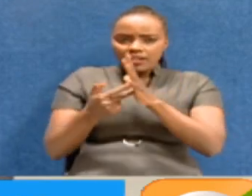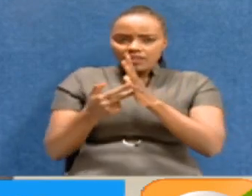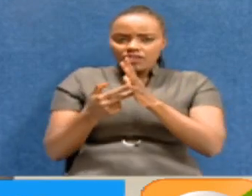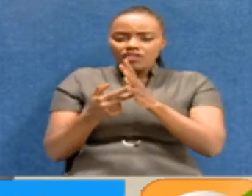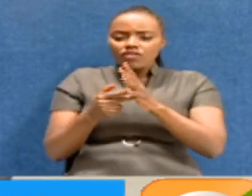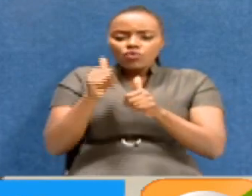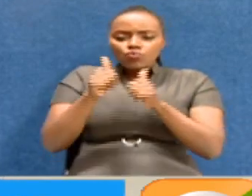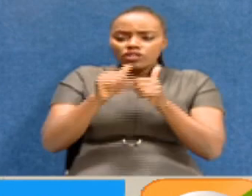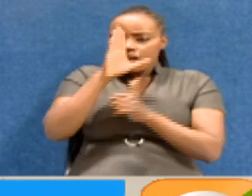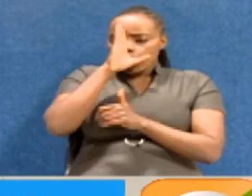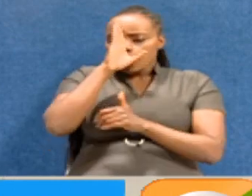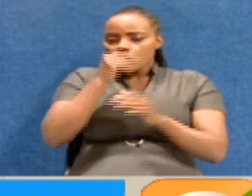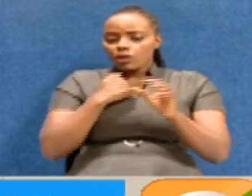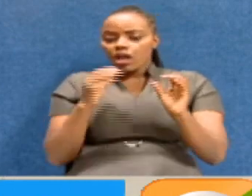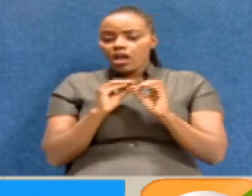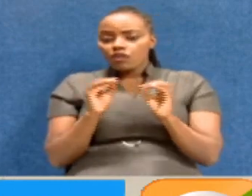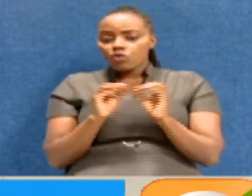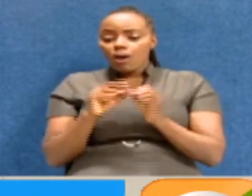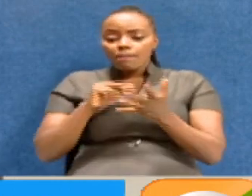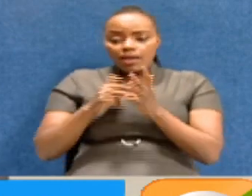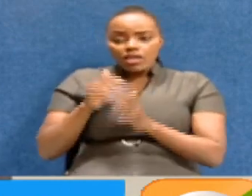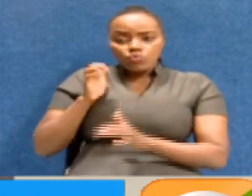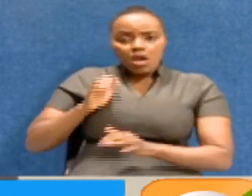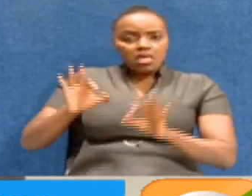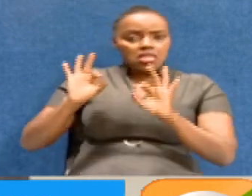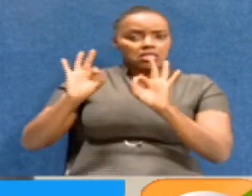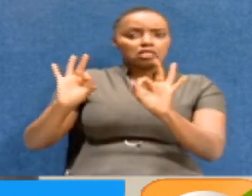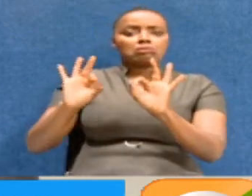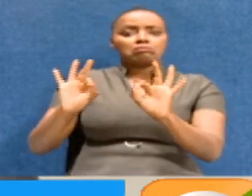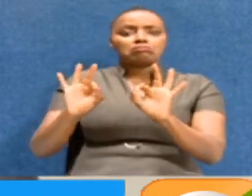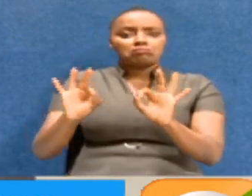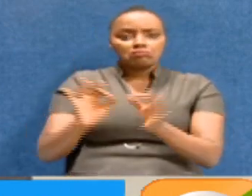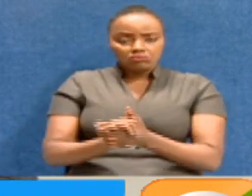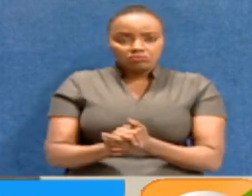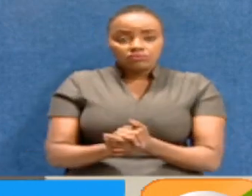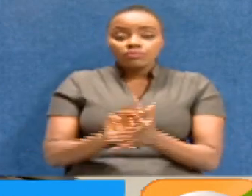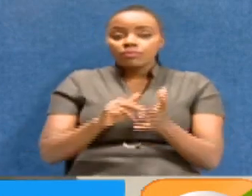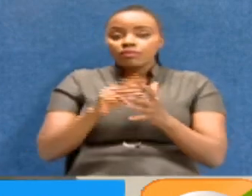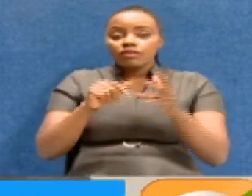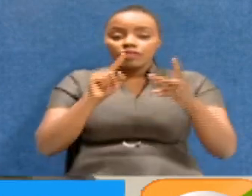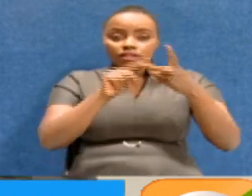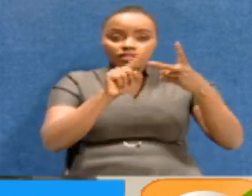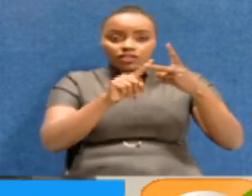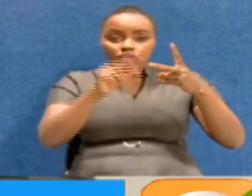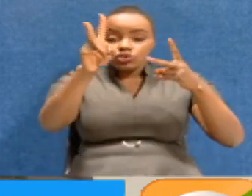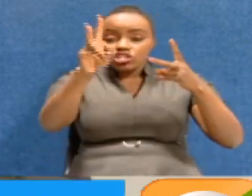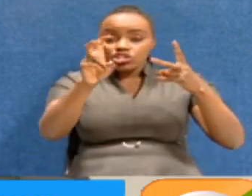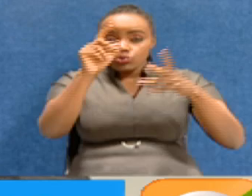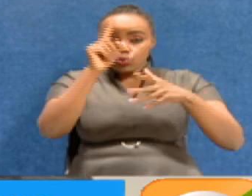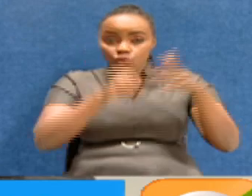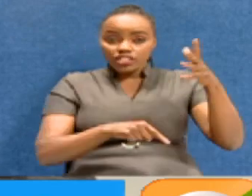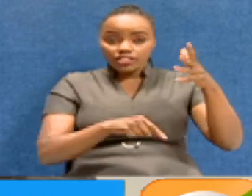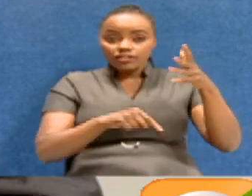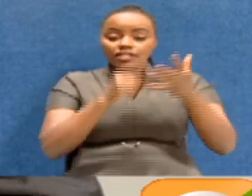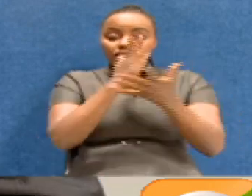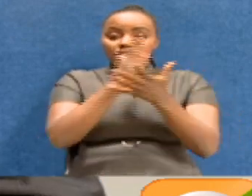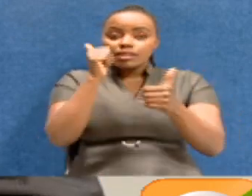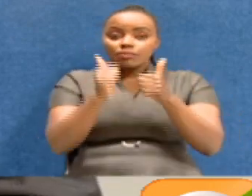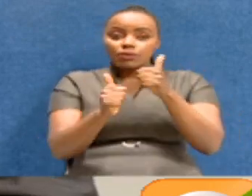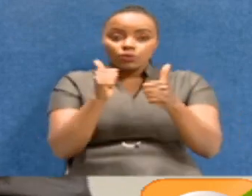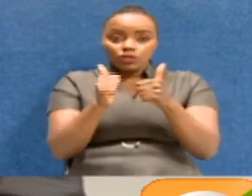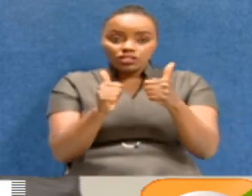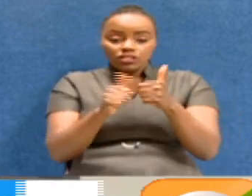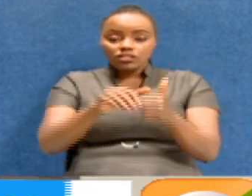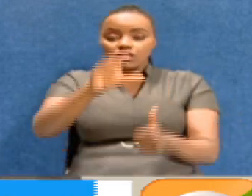integrity, an impeachable as well as a sense of institutional integrity. I think the second issue is something that